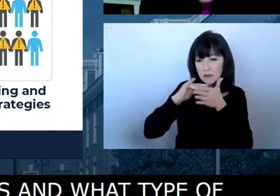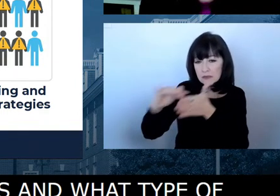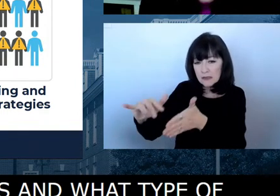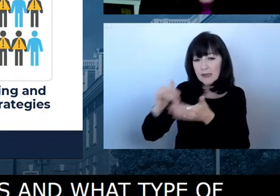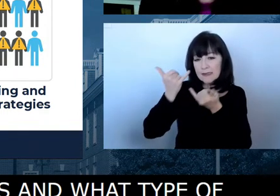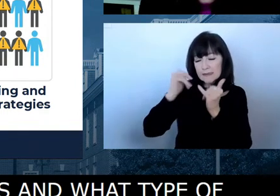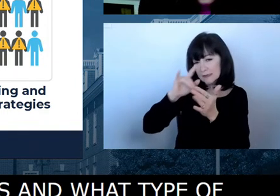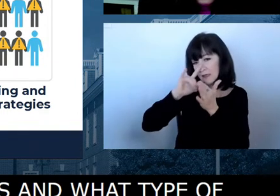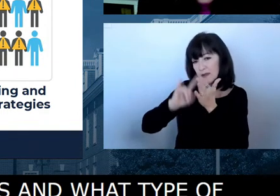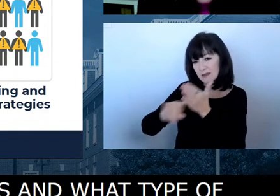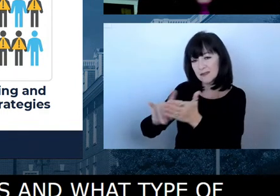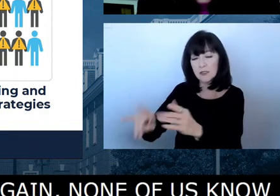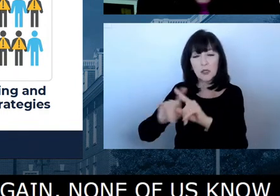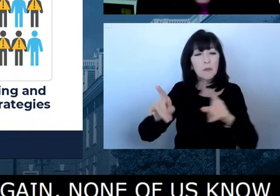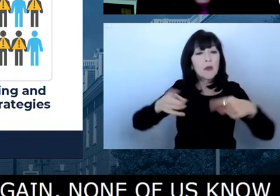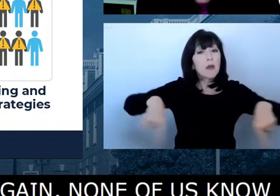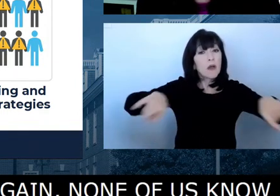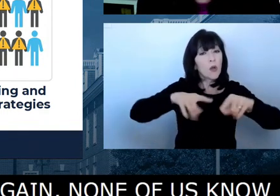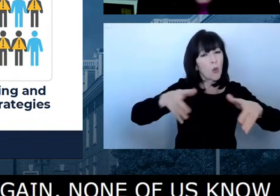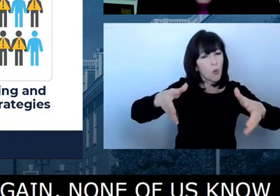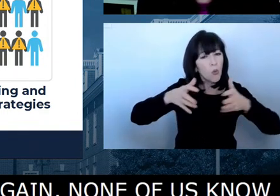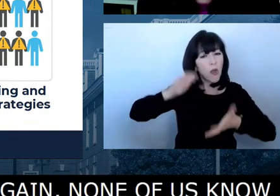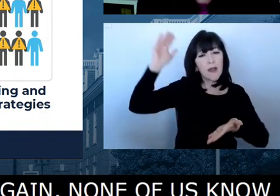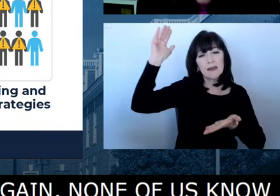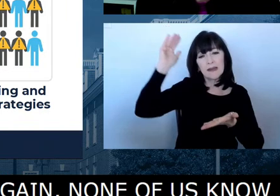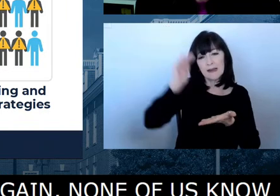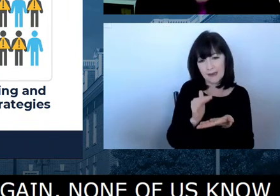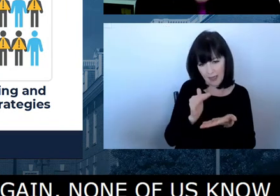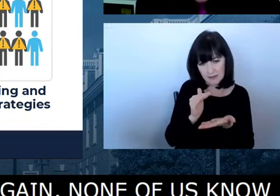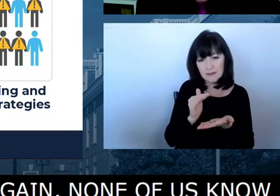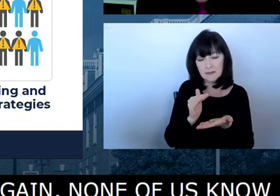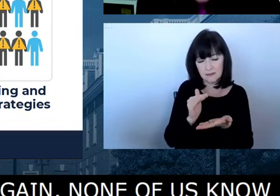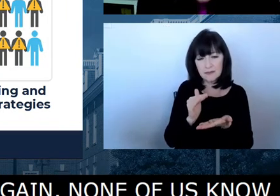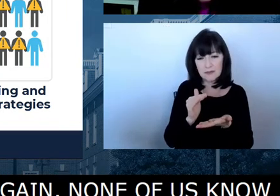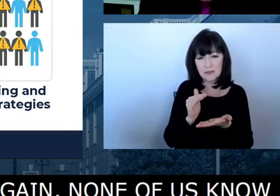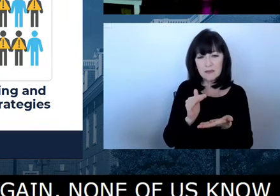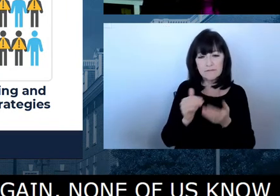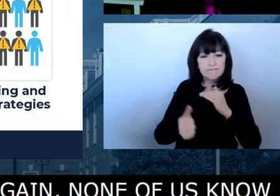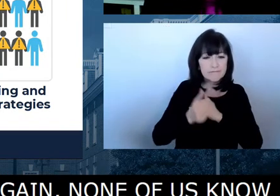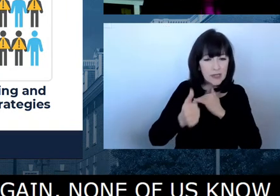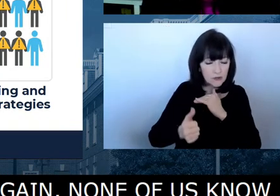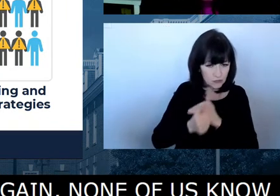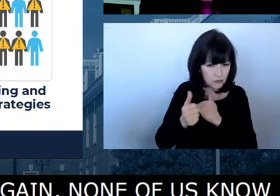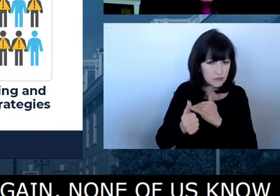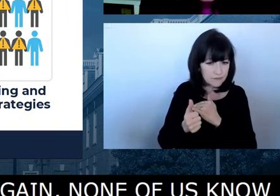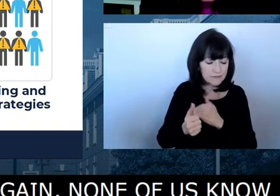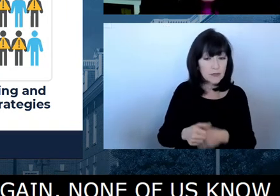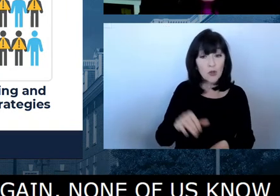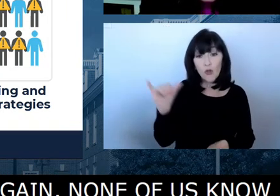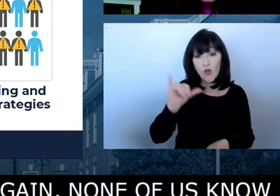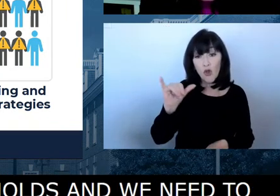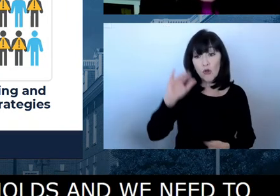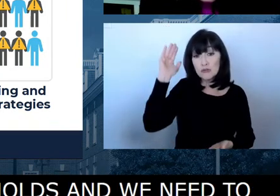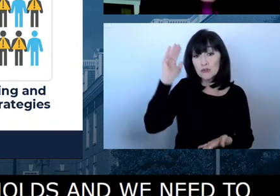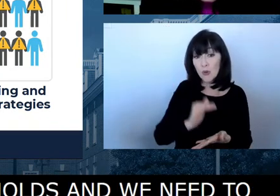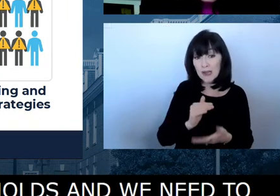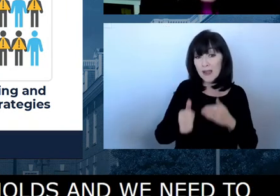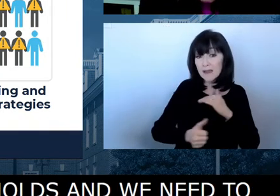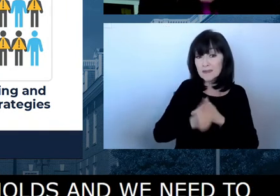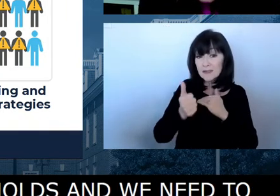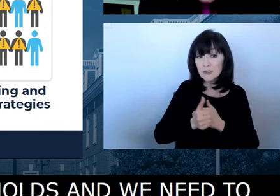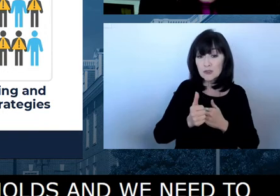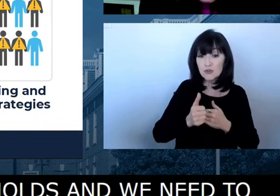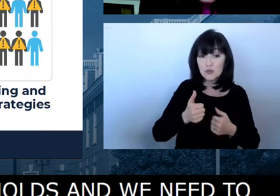chances that we get or give the virus to others, and we also want to embrace moments, hopefully lasting